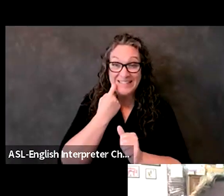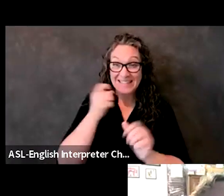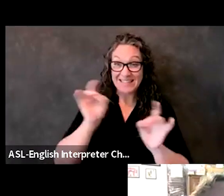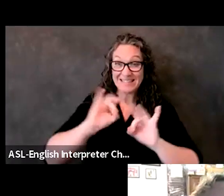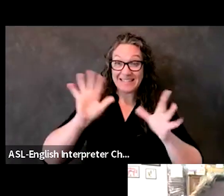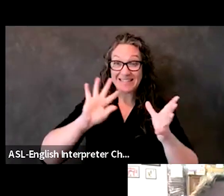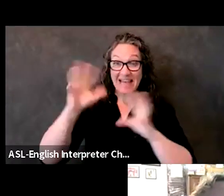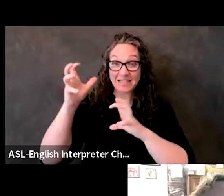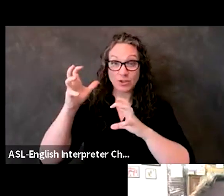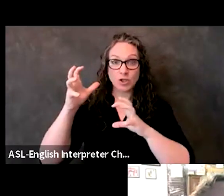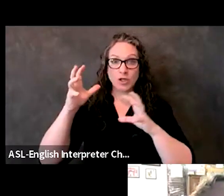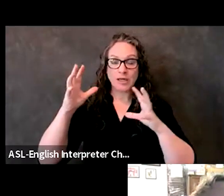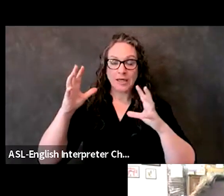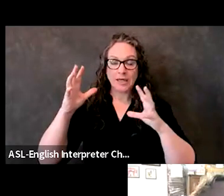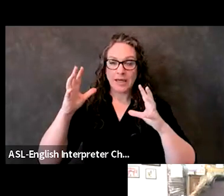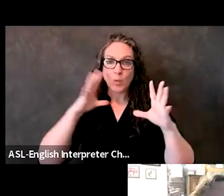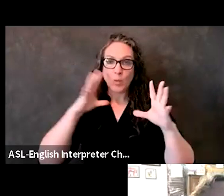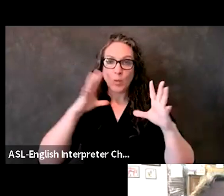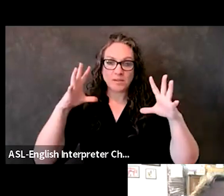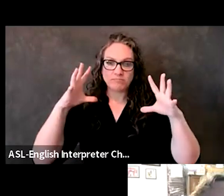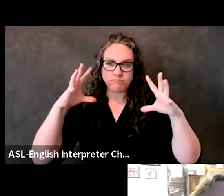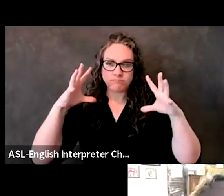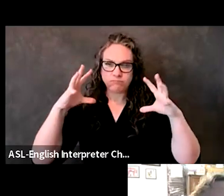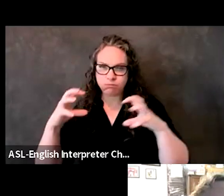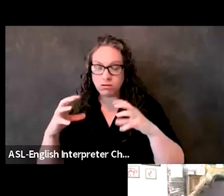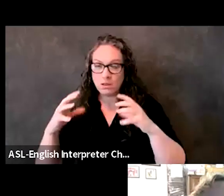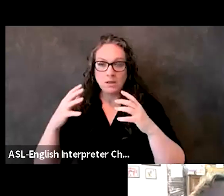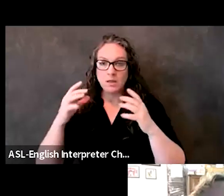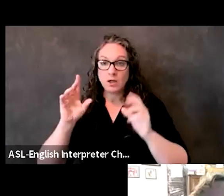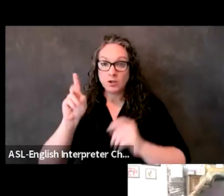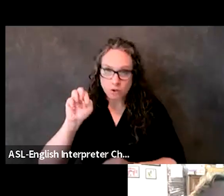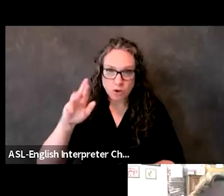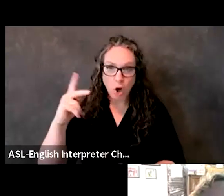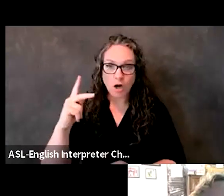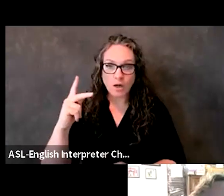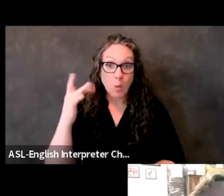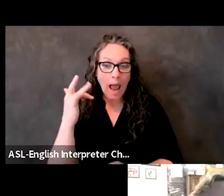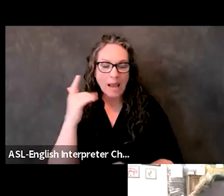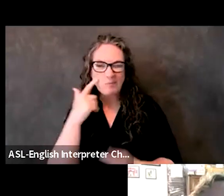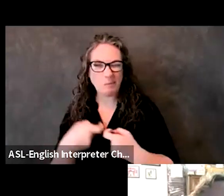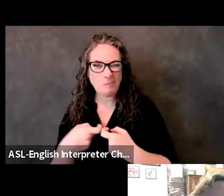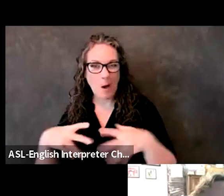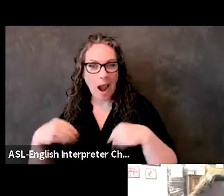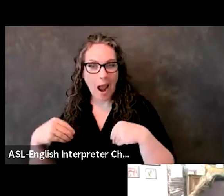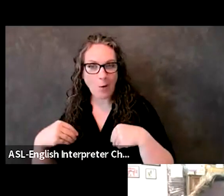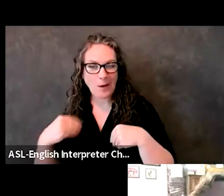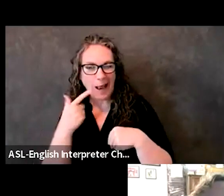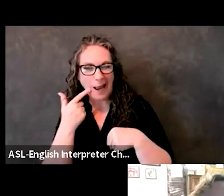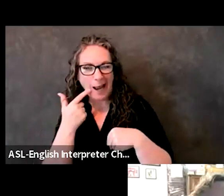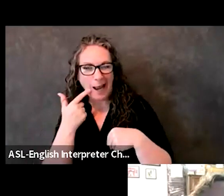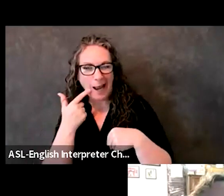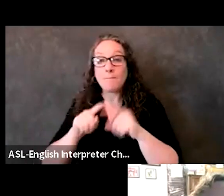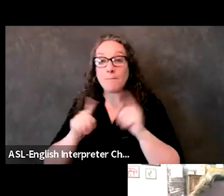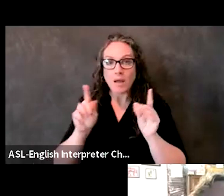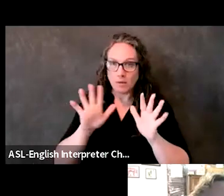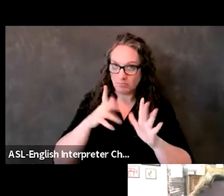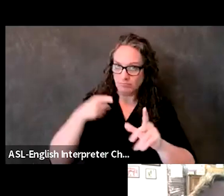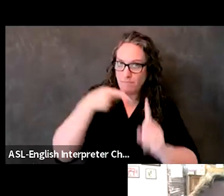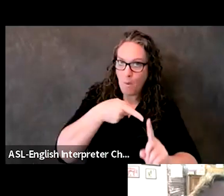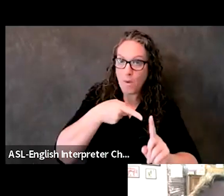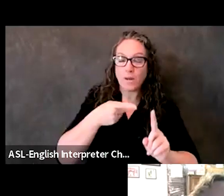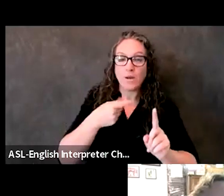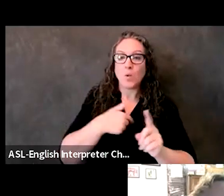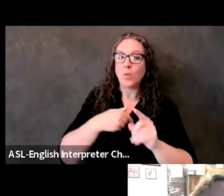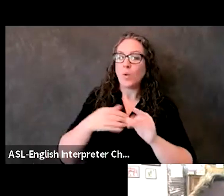the power was out. But to connect, you know, our, and coordinate with our